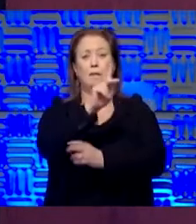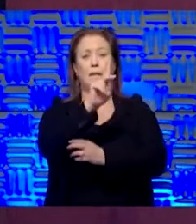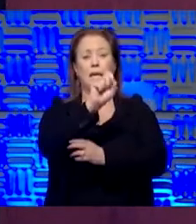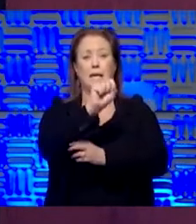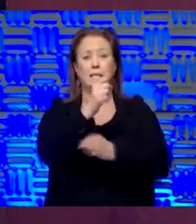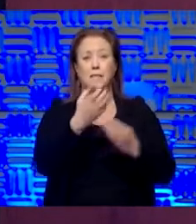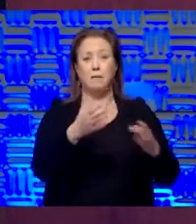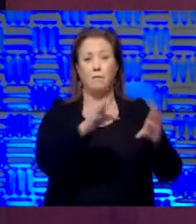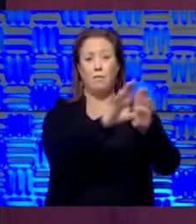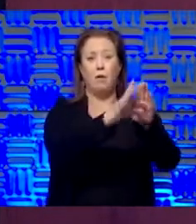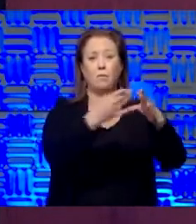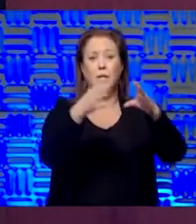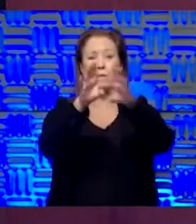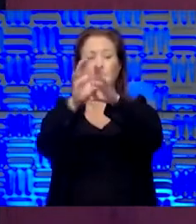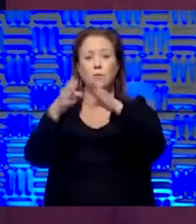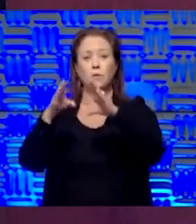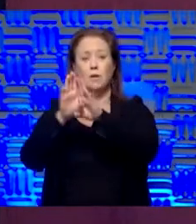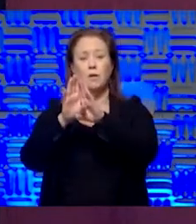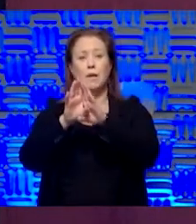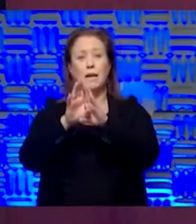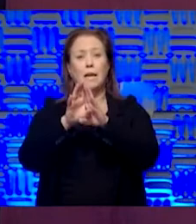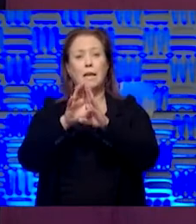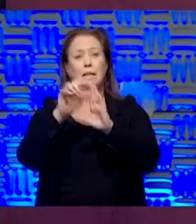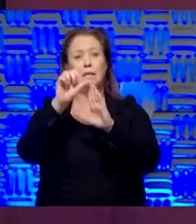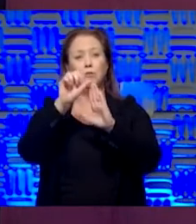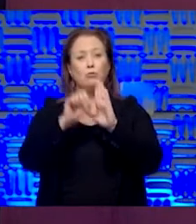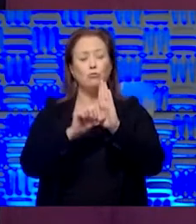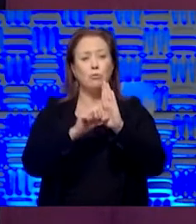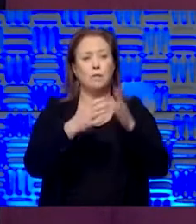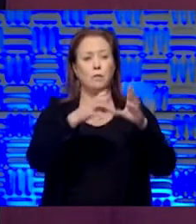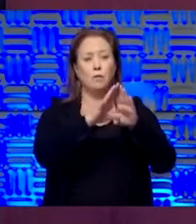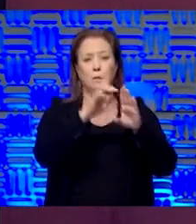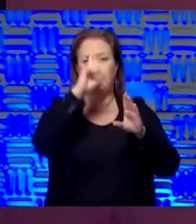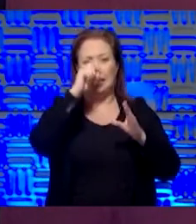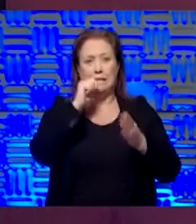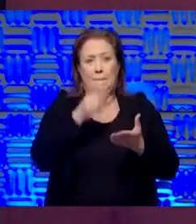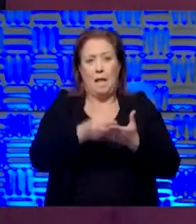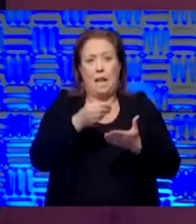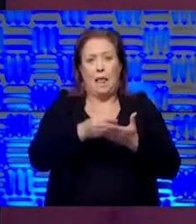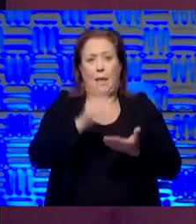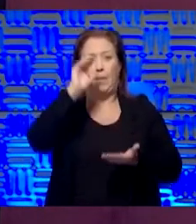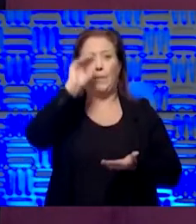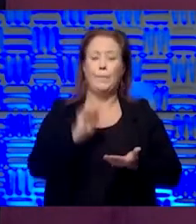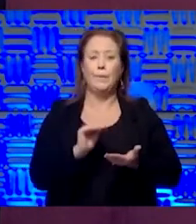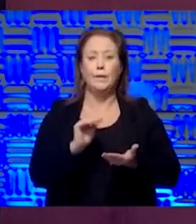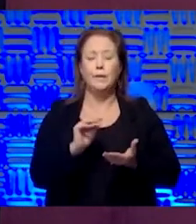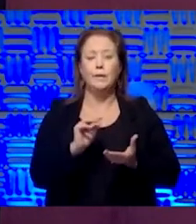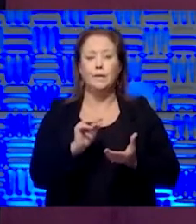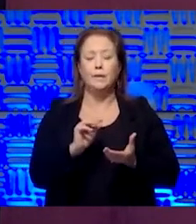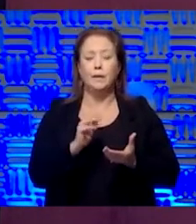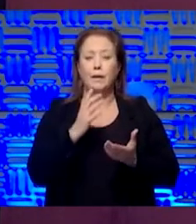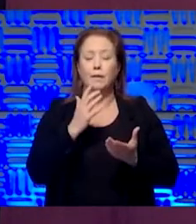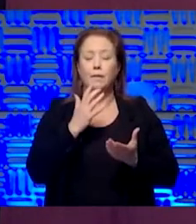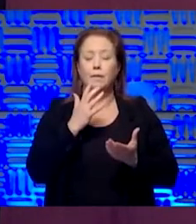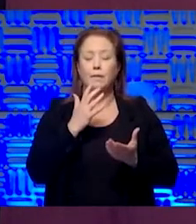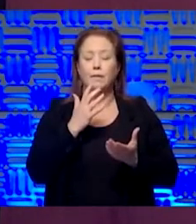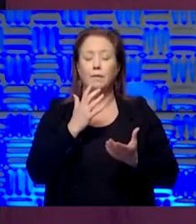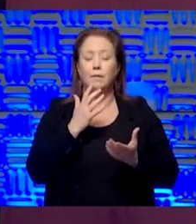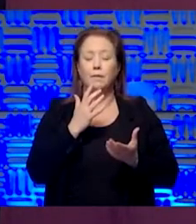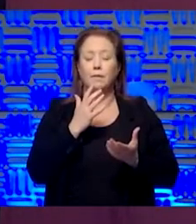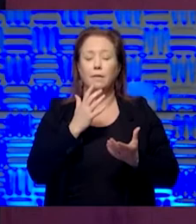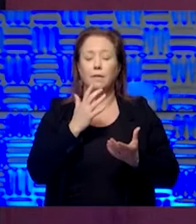close down their elective surgeries, close down their clinics, which means there's not a lot of revenue coming into them. Thankfully, there is good